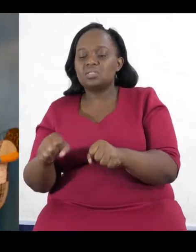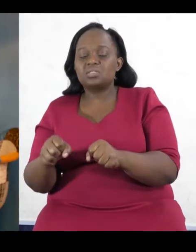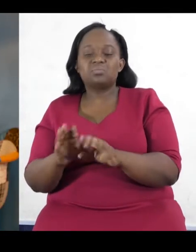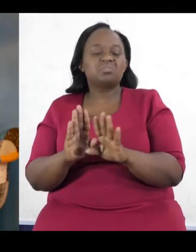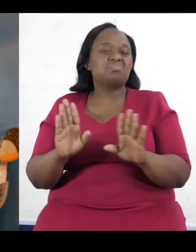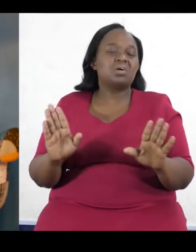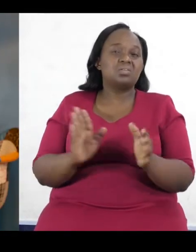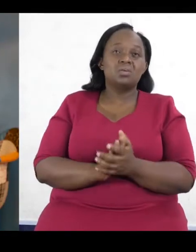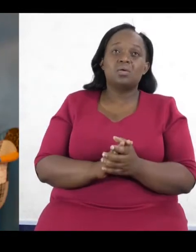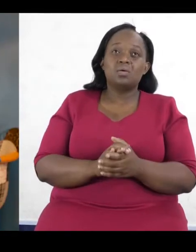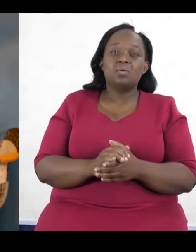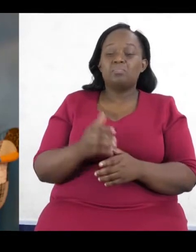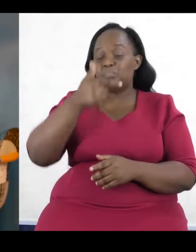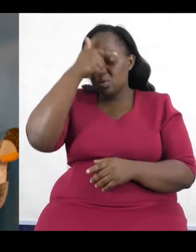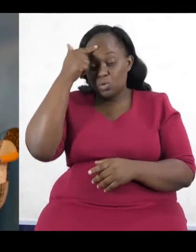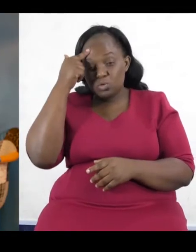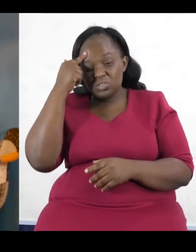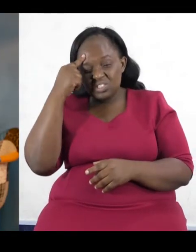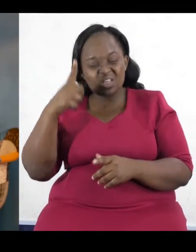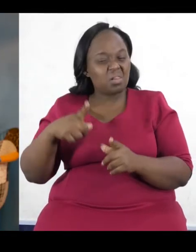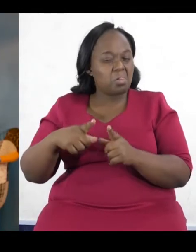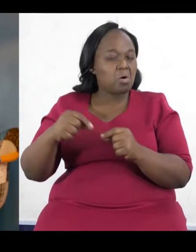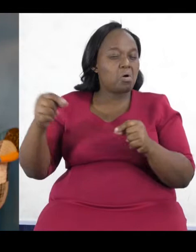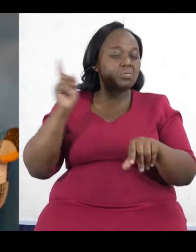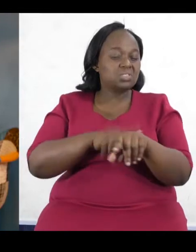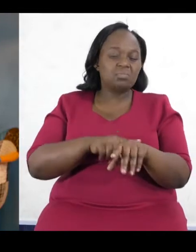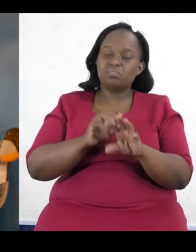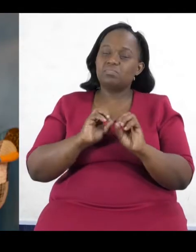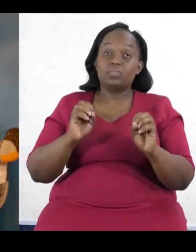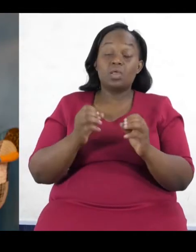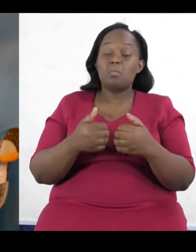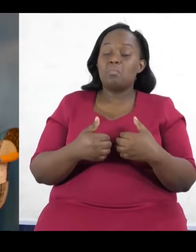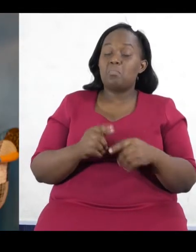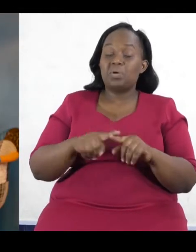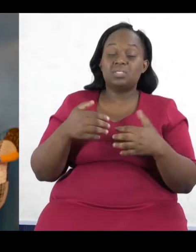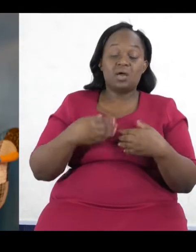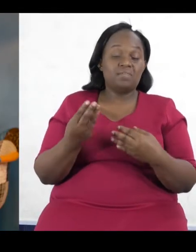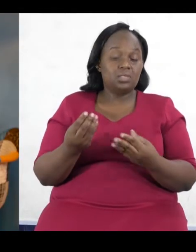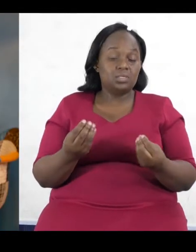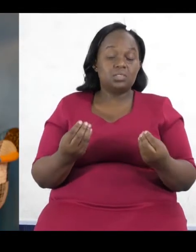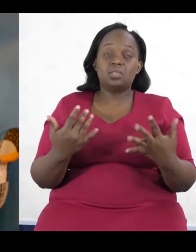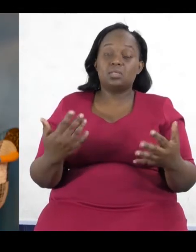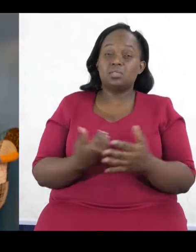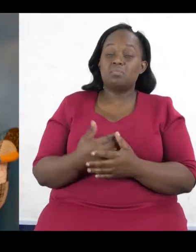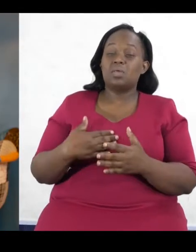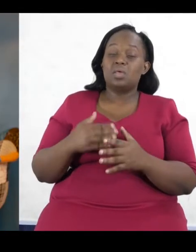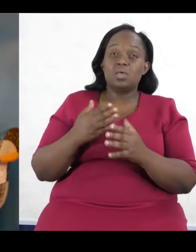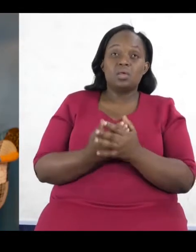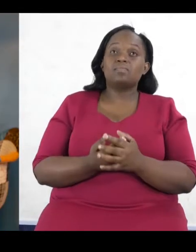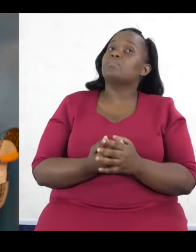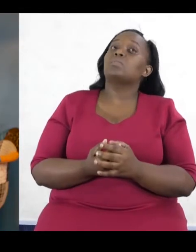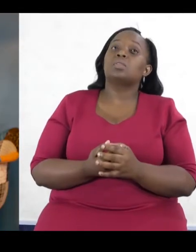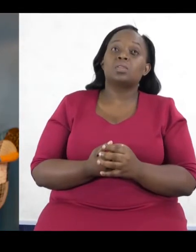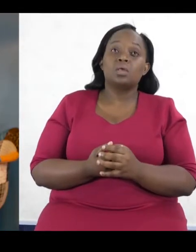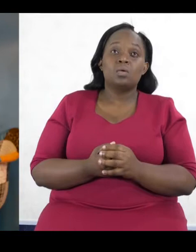some easy wins. One of the things that I'm really keen to see in our politics is term limits. That's how we get people out, okay? If you can't